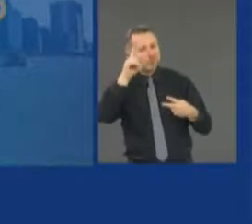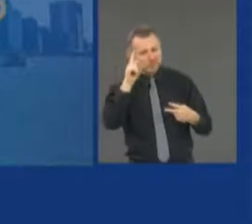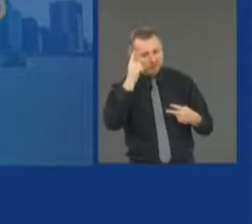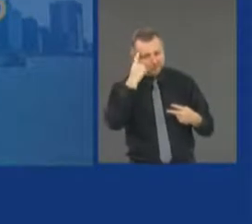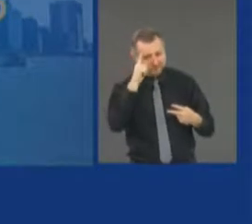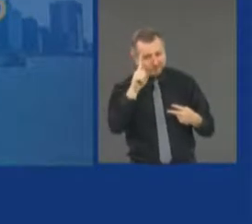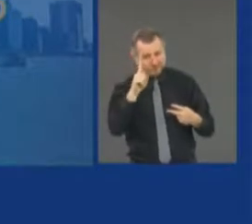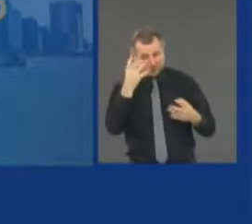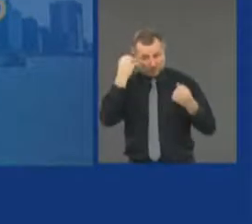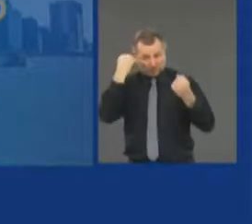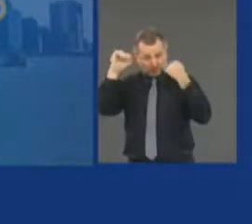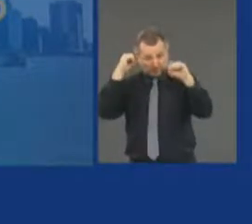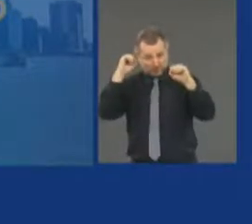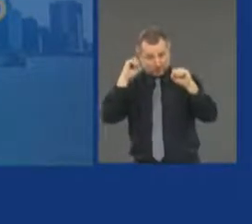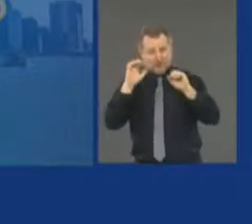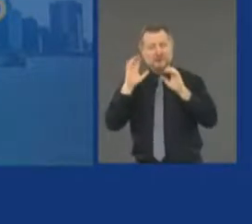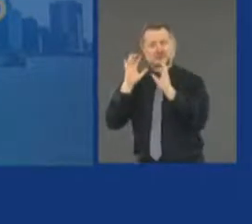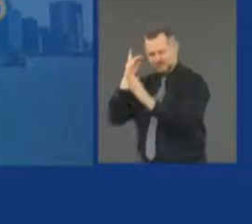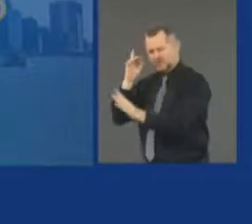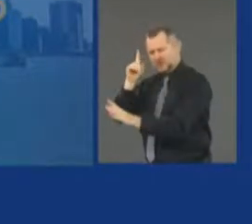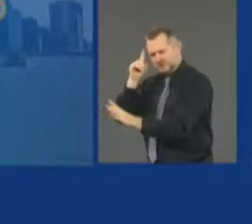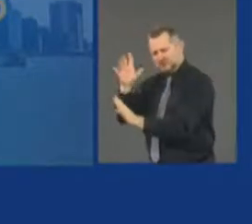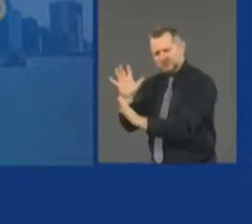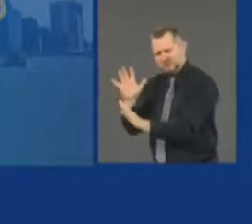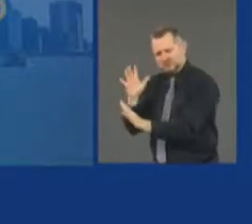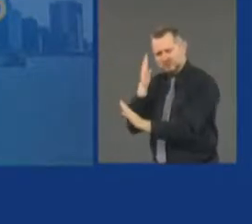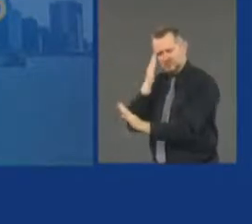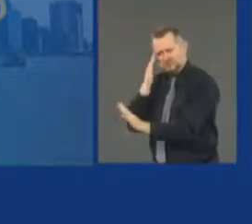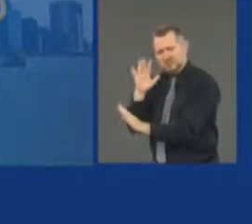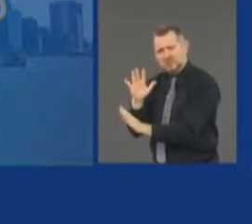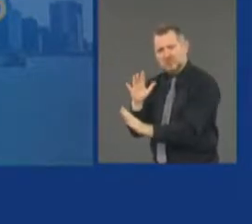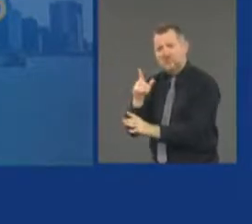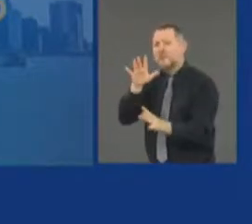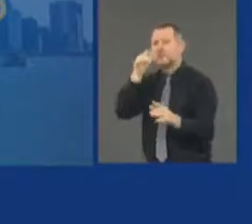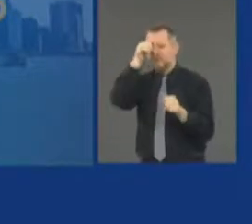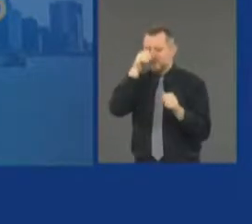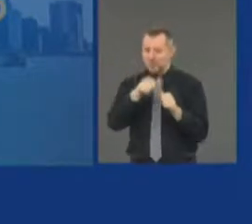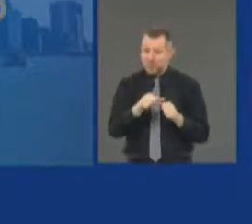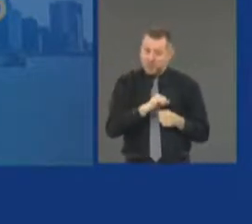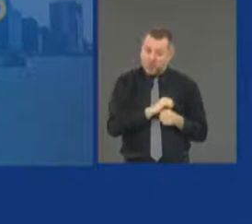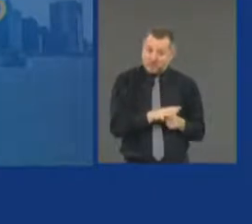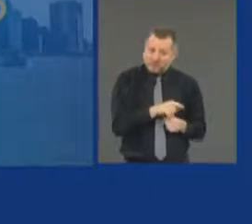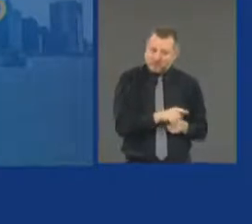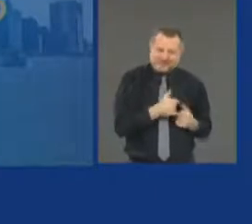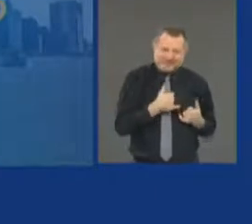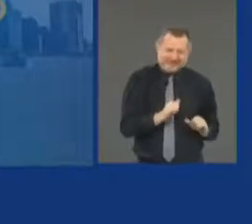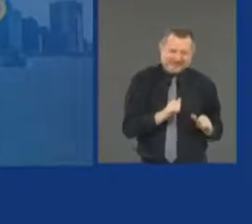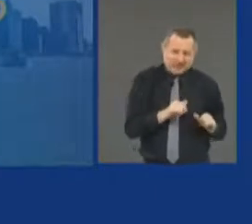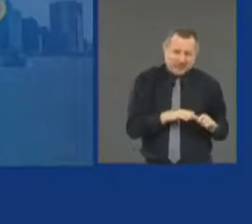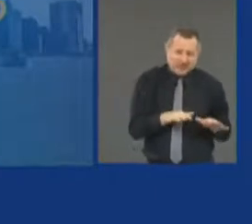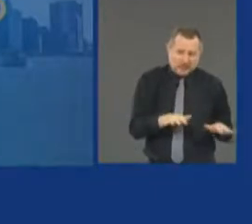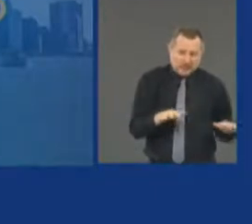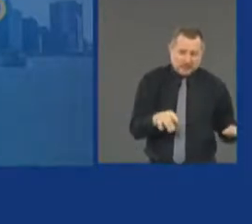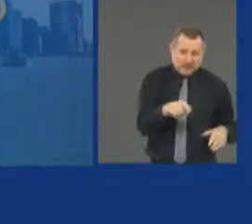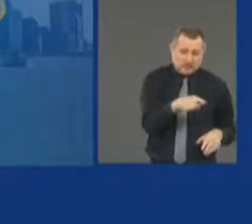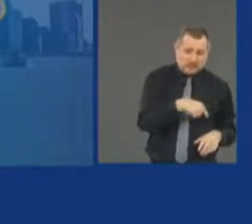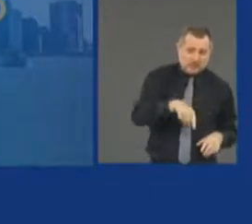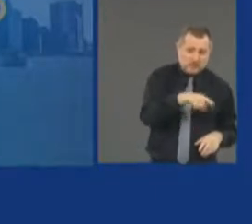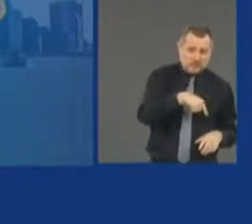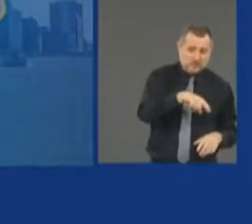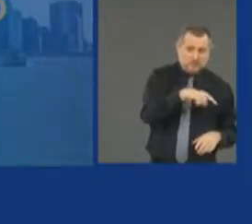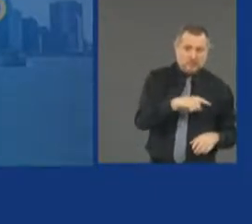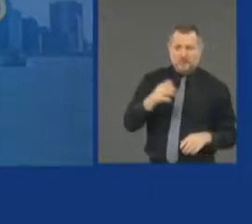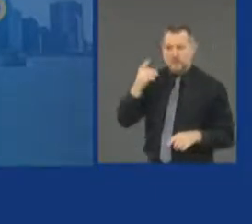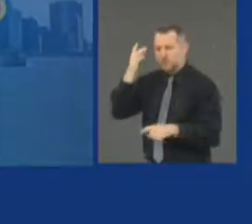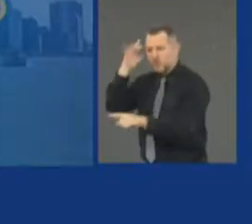intelligently. Remember, the COVID virus is still out there. So protest intelligently.